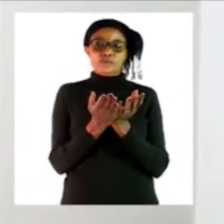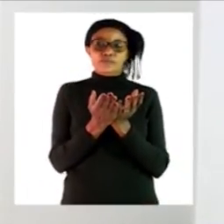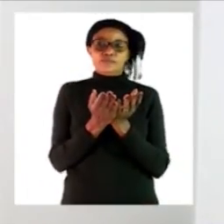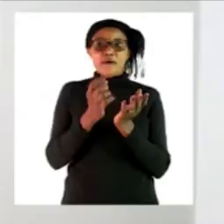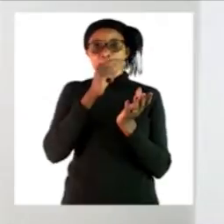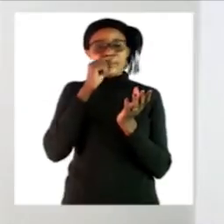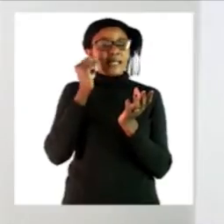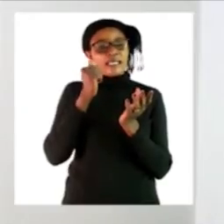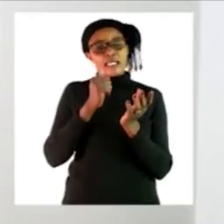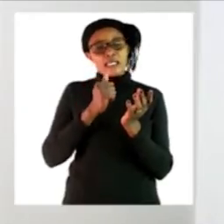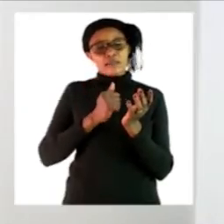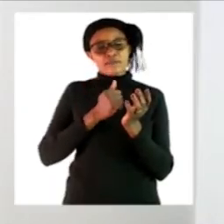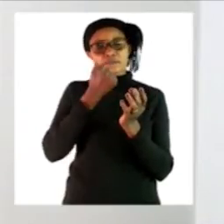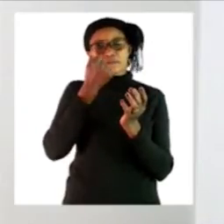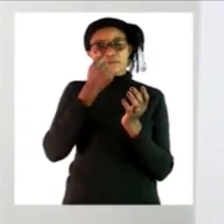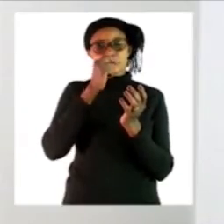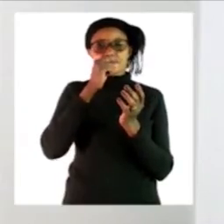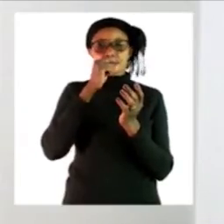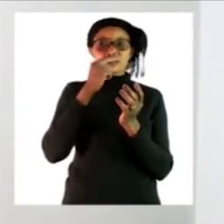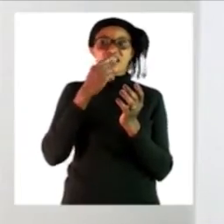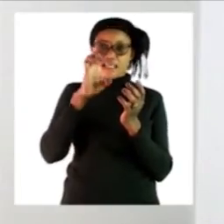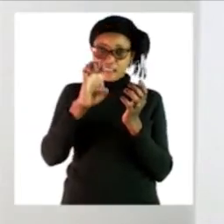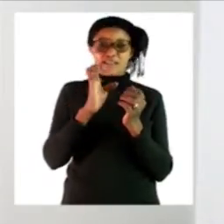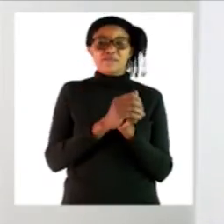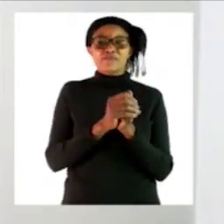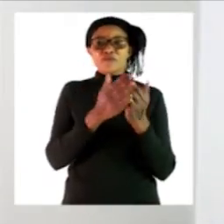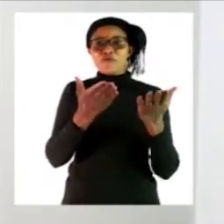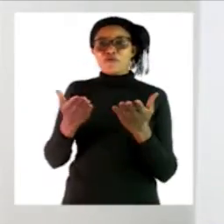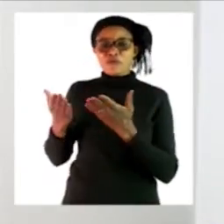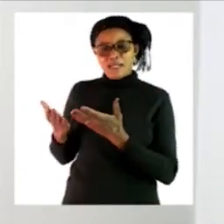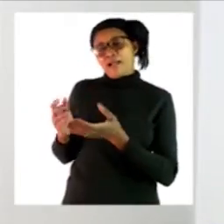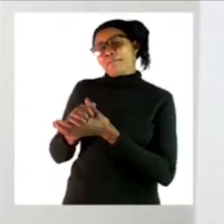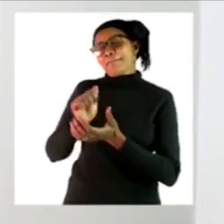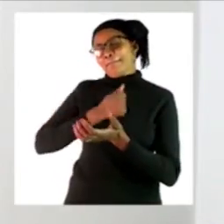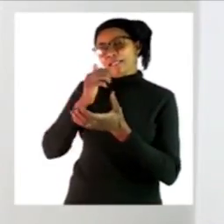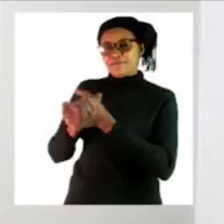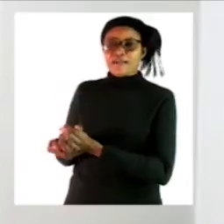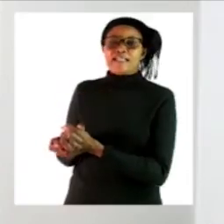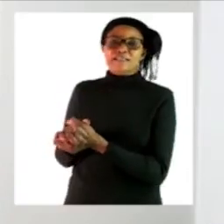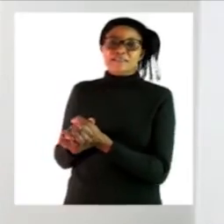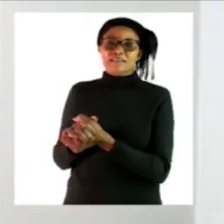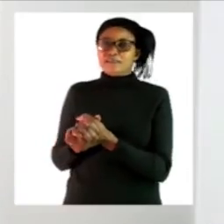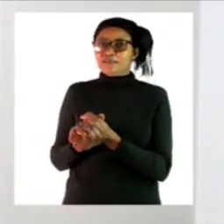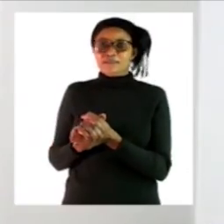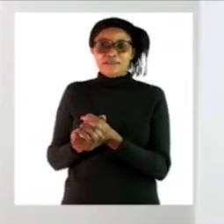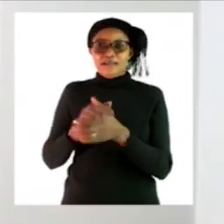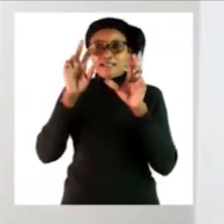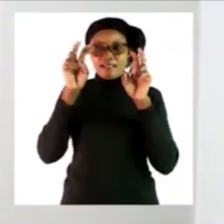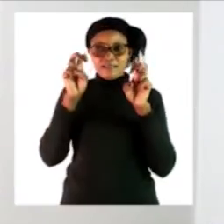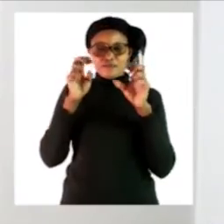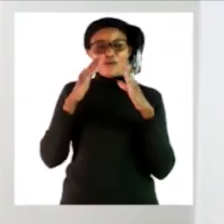my name is Janice Abrams and welcome my friend the theme for today